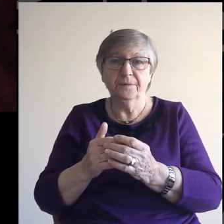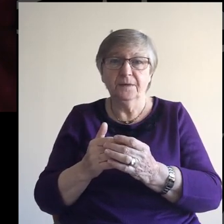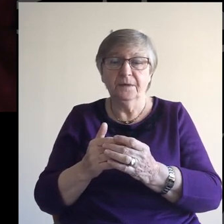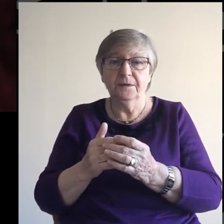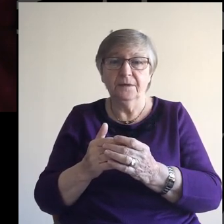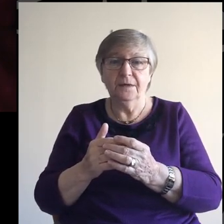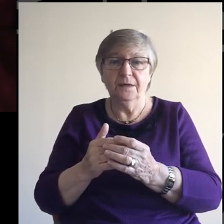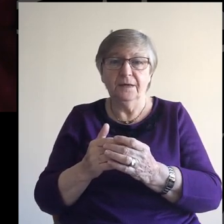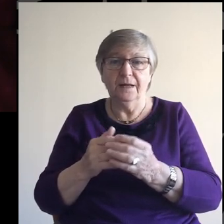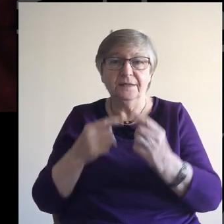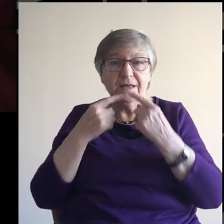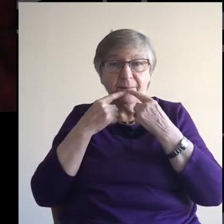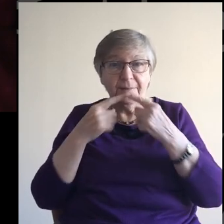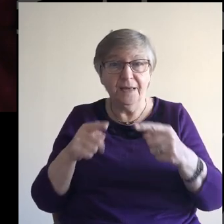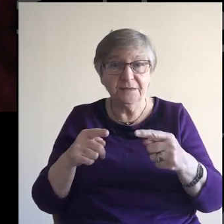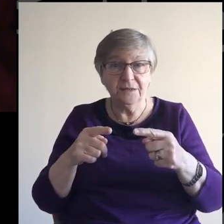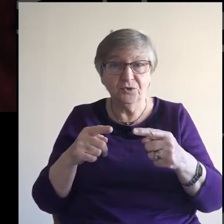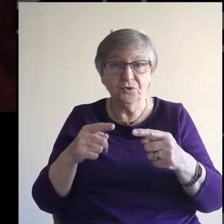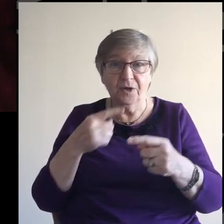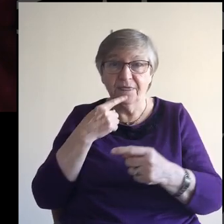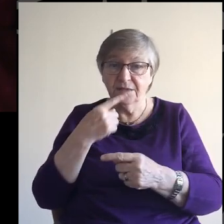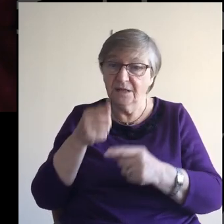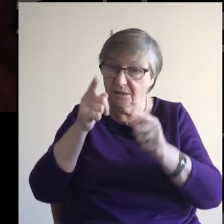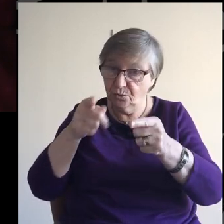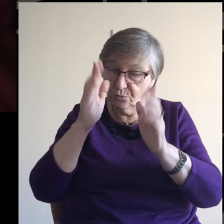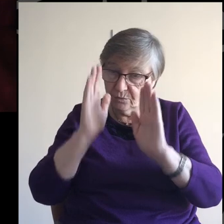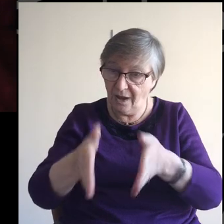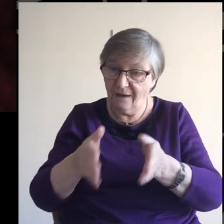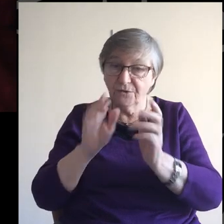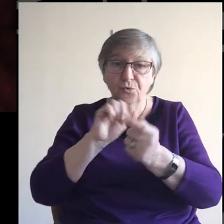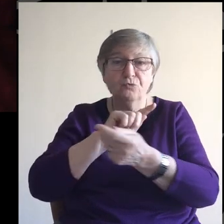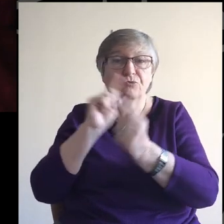And it was a message that called for an all-out response,